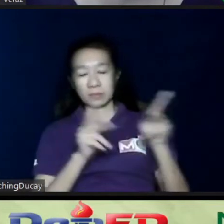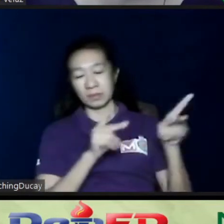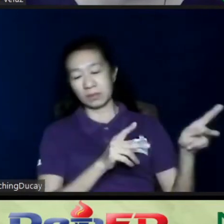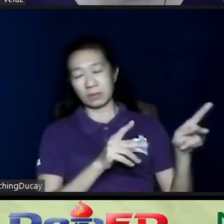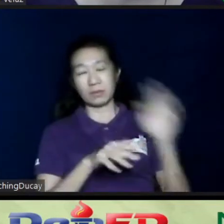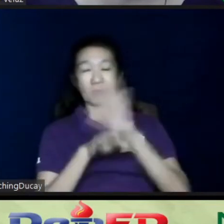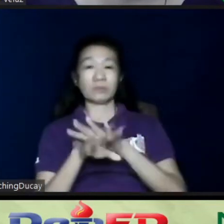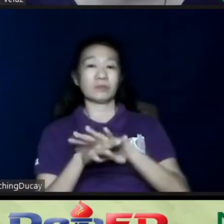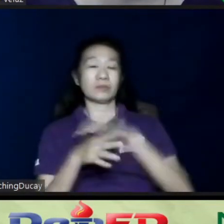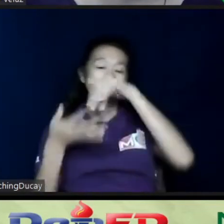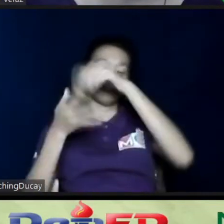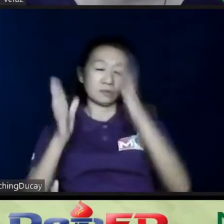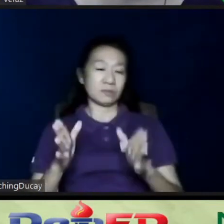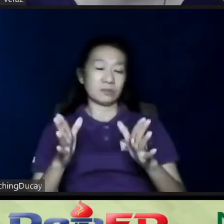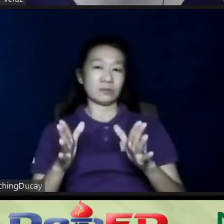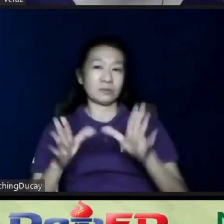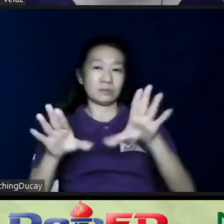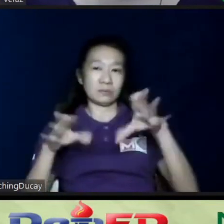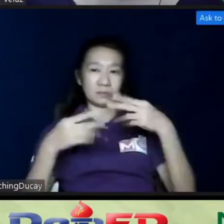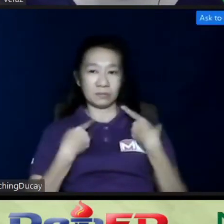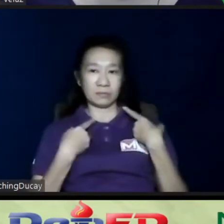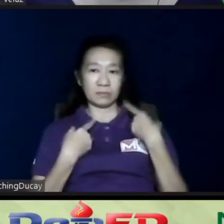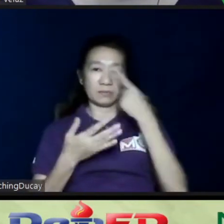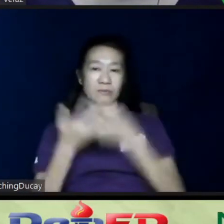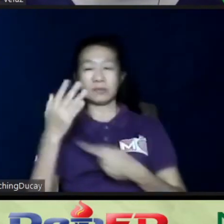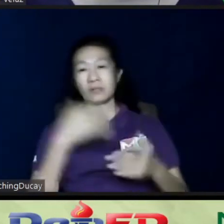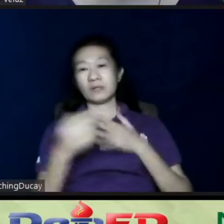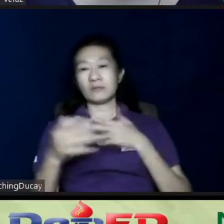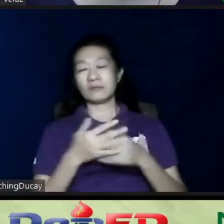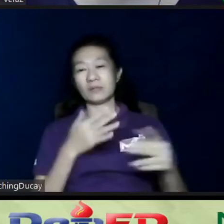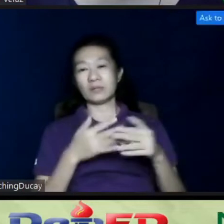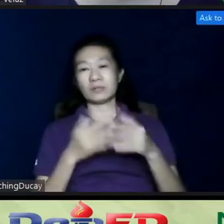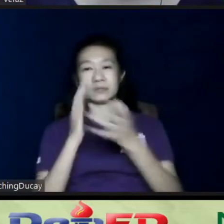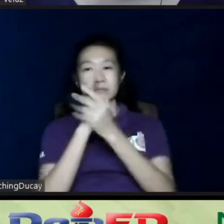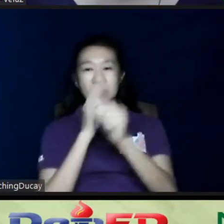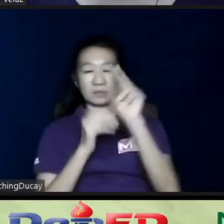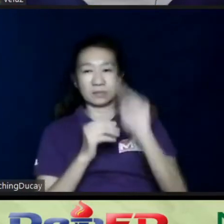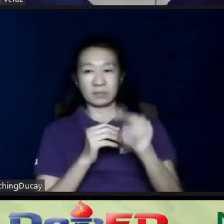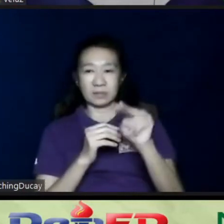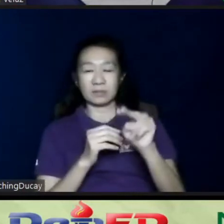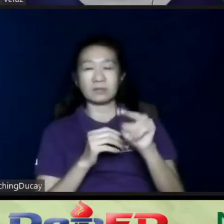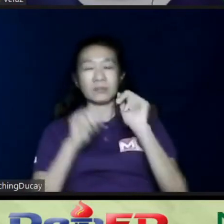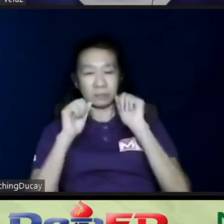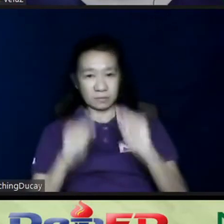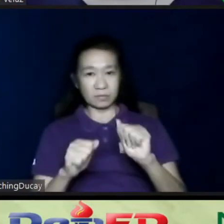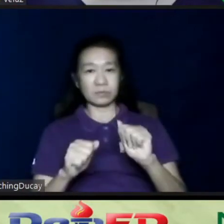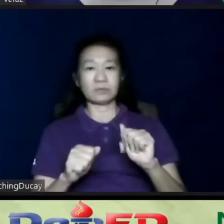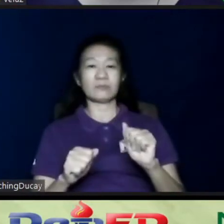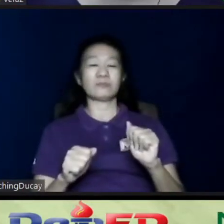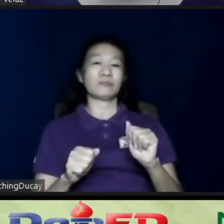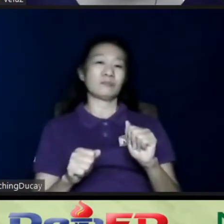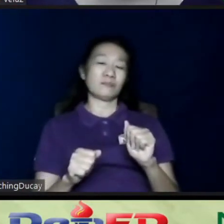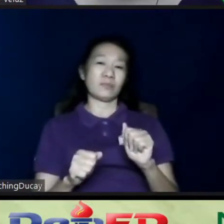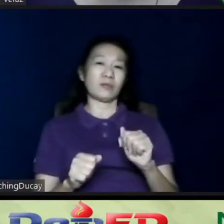to acquire whatever prerequisite skills for for post